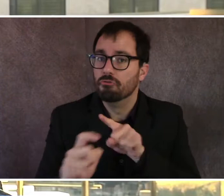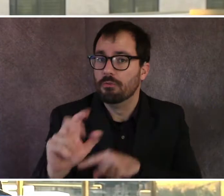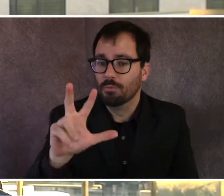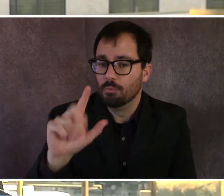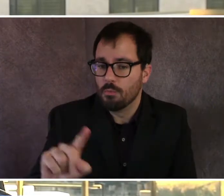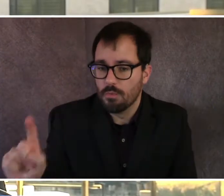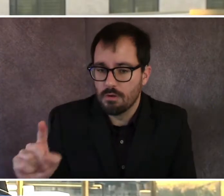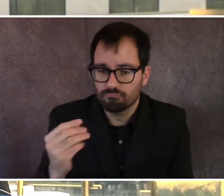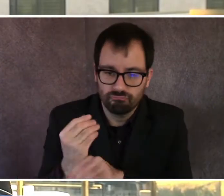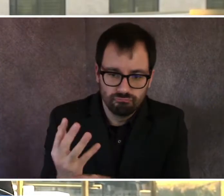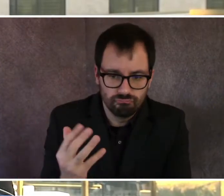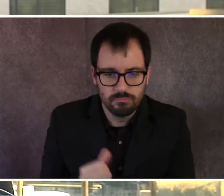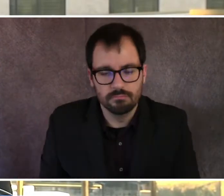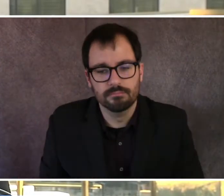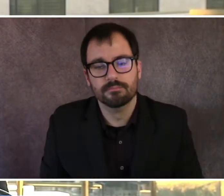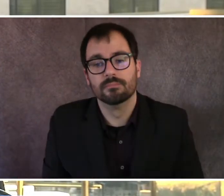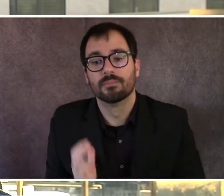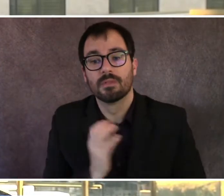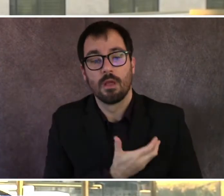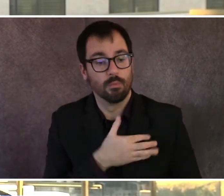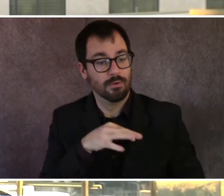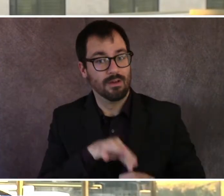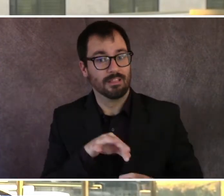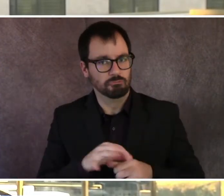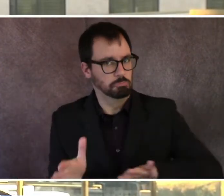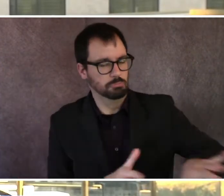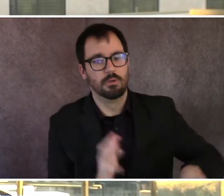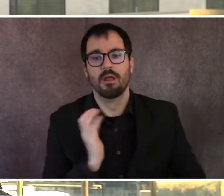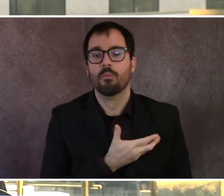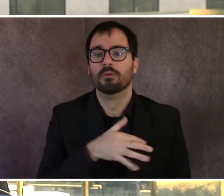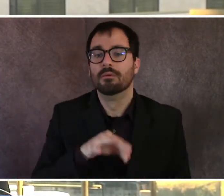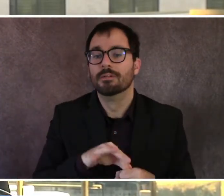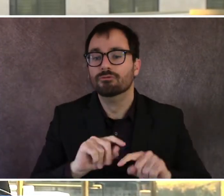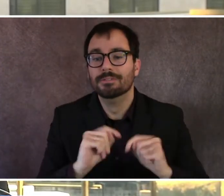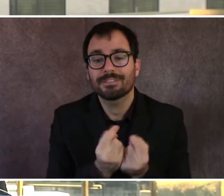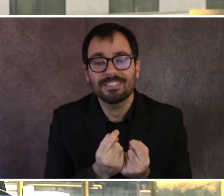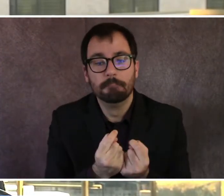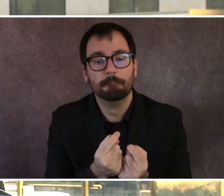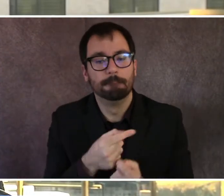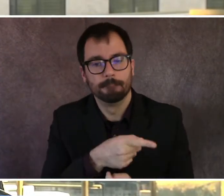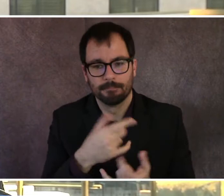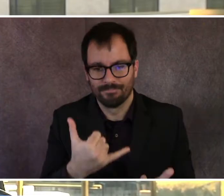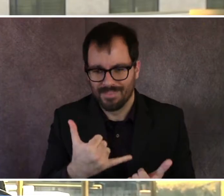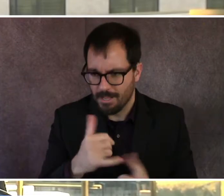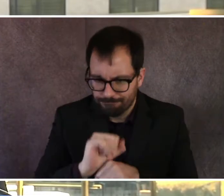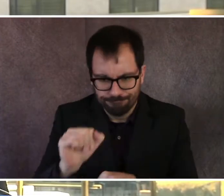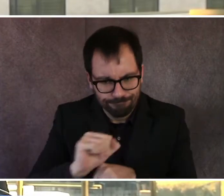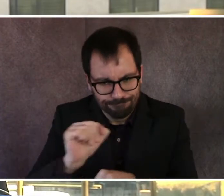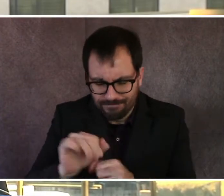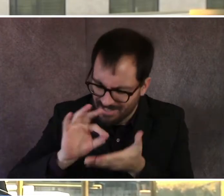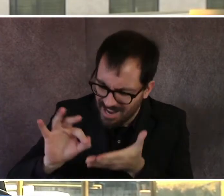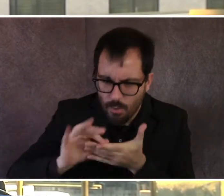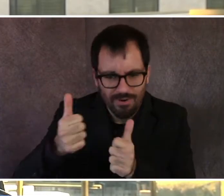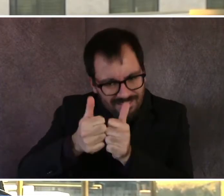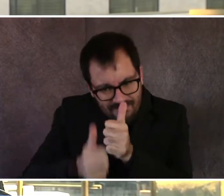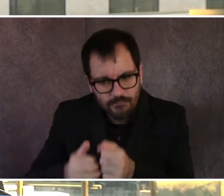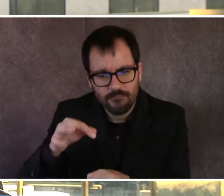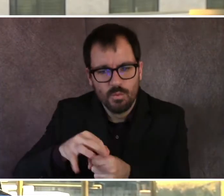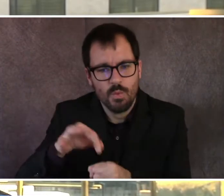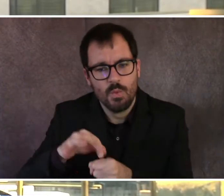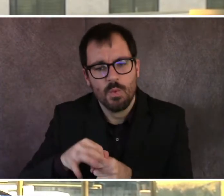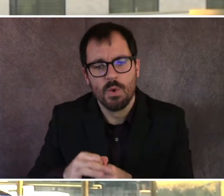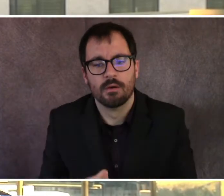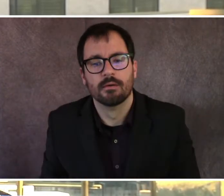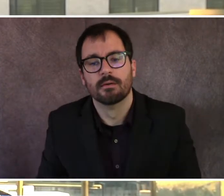Our election team continues to count every vote. They started counting in advance last Wednesday, as I